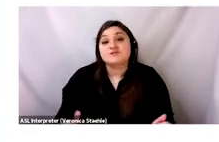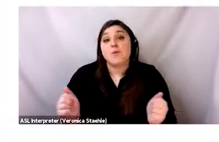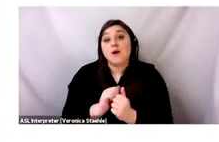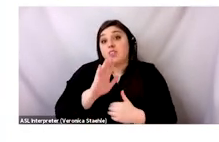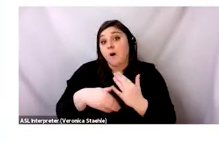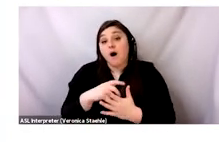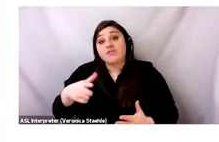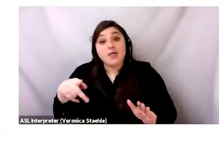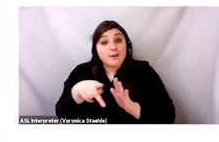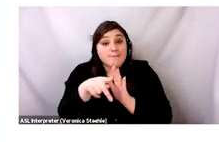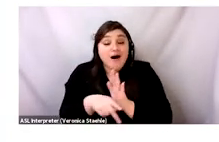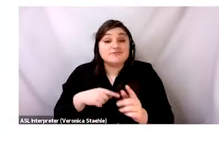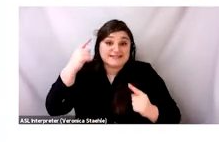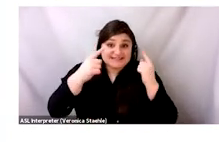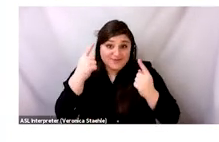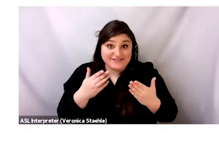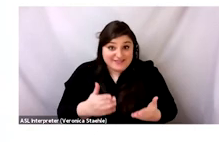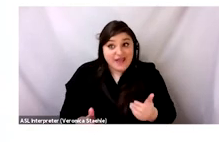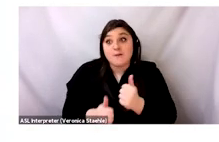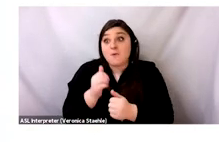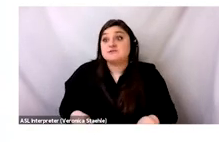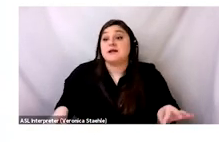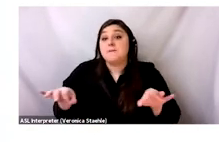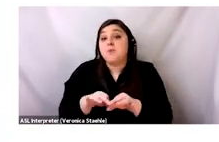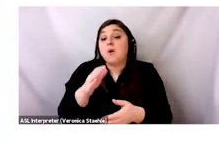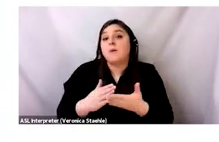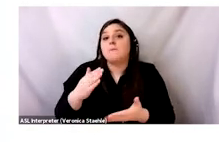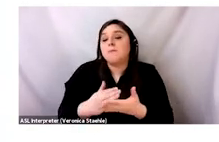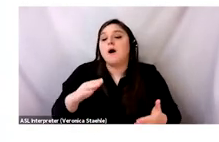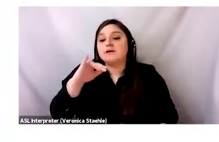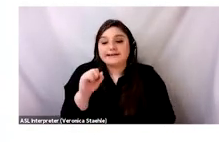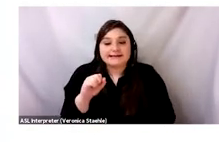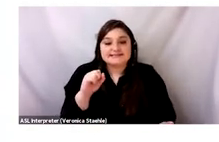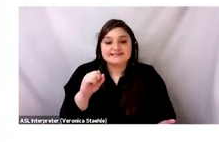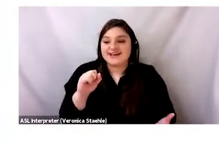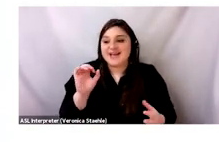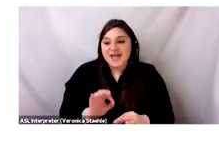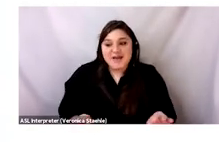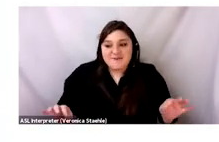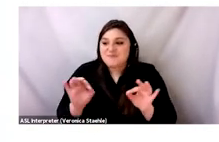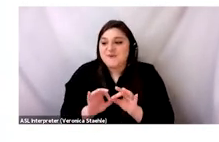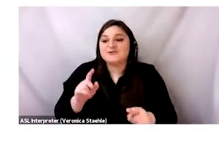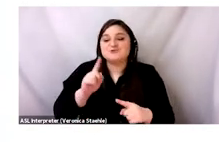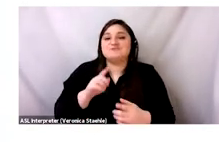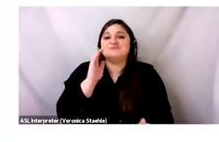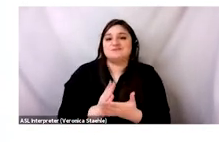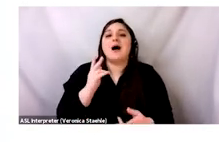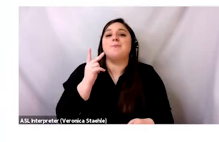already exists. And with all of the above policy considerations, you know, most important, I think, is